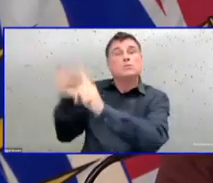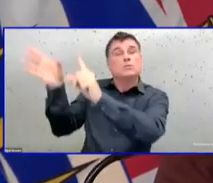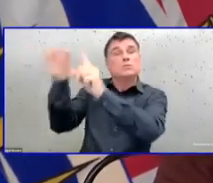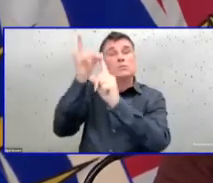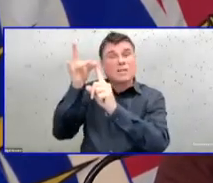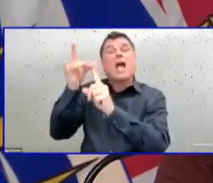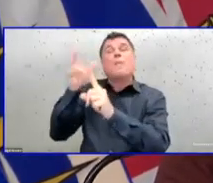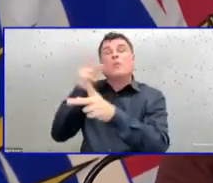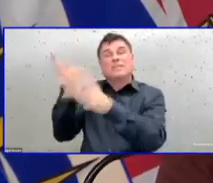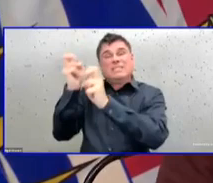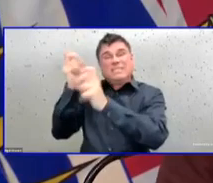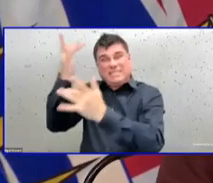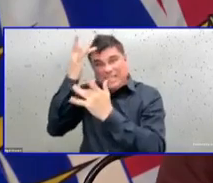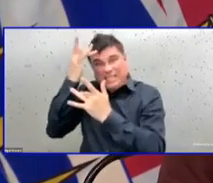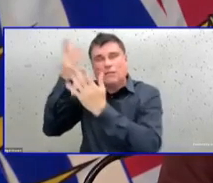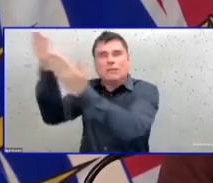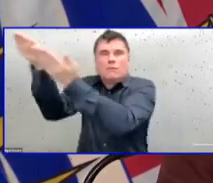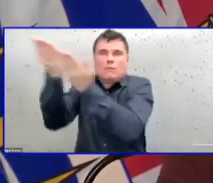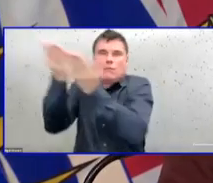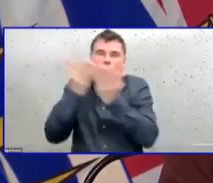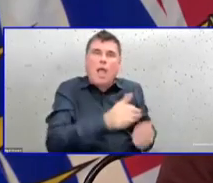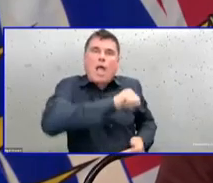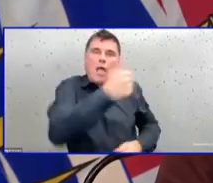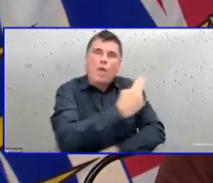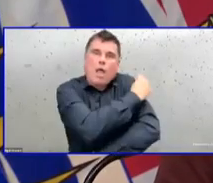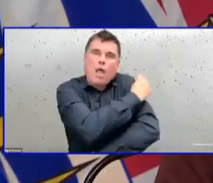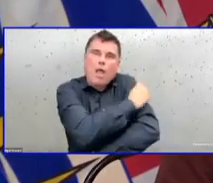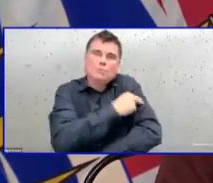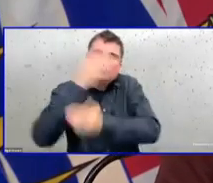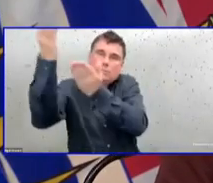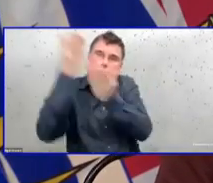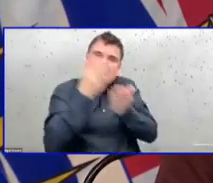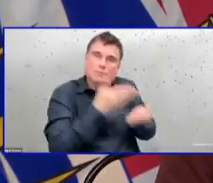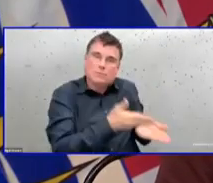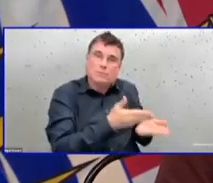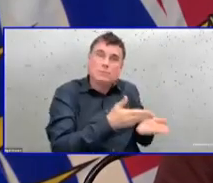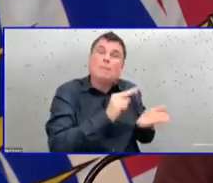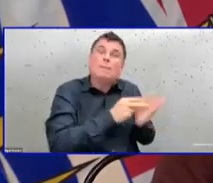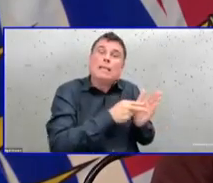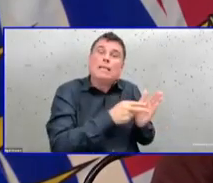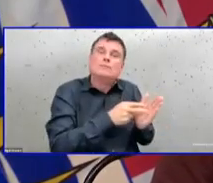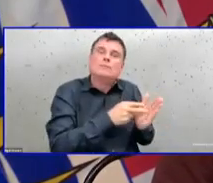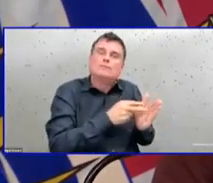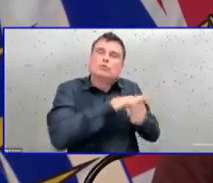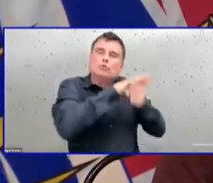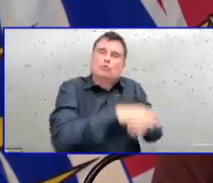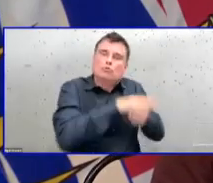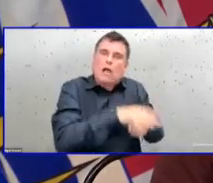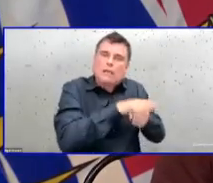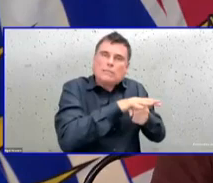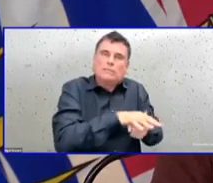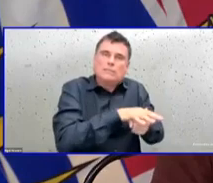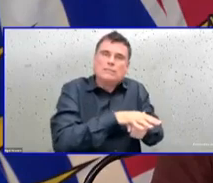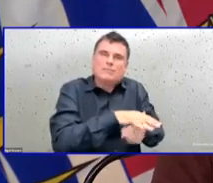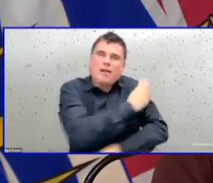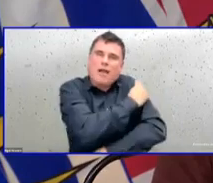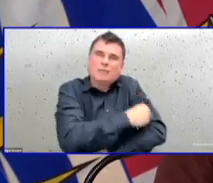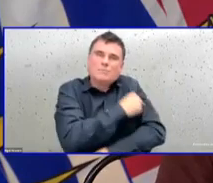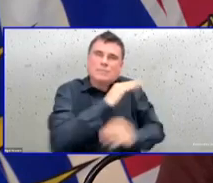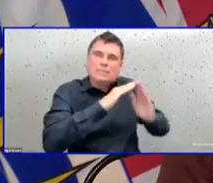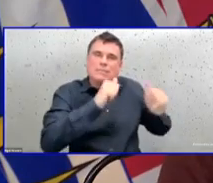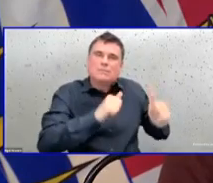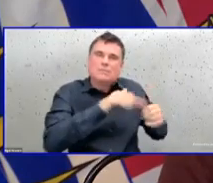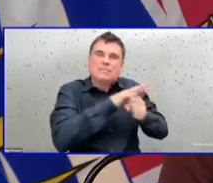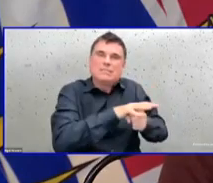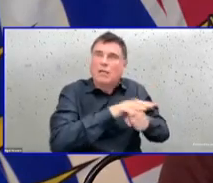Once restrictions are in place that limit the potential for the virus to spread, and we see that in the north, we start to stabilize